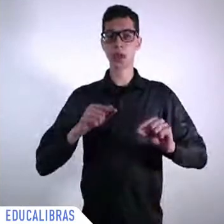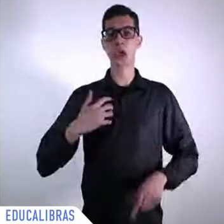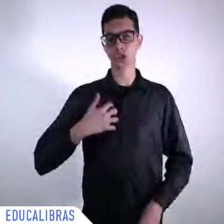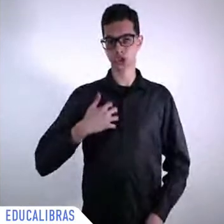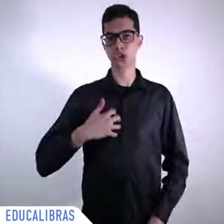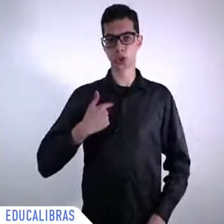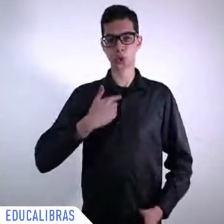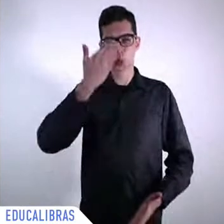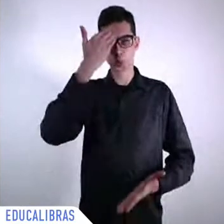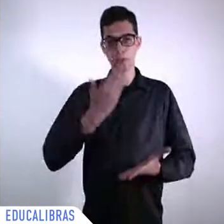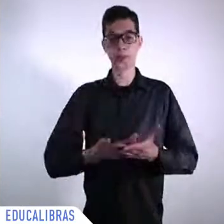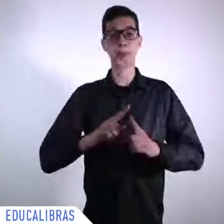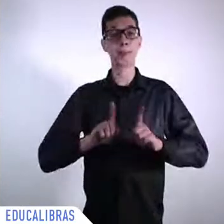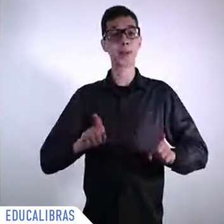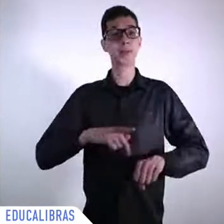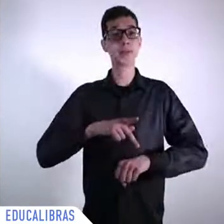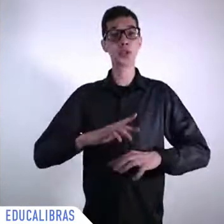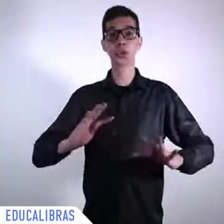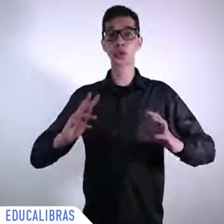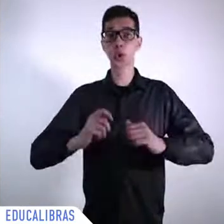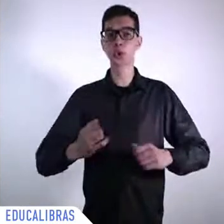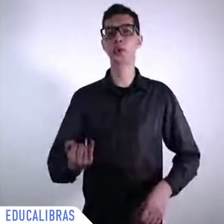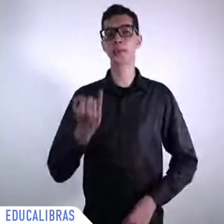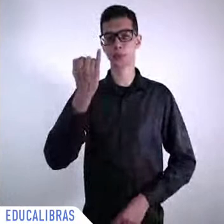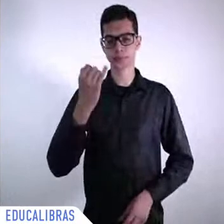Thank you Thank you Selçom Irina